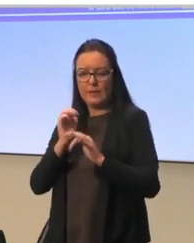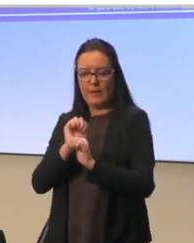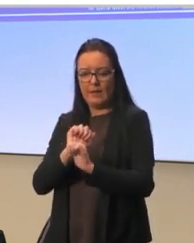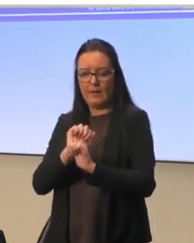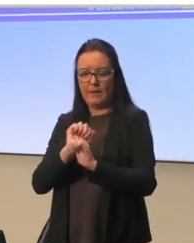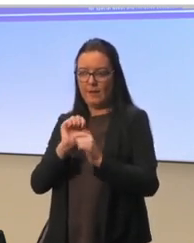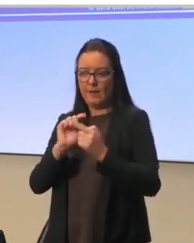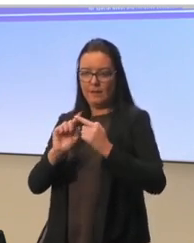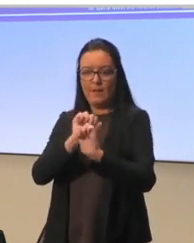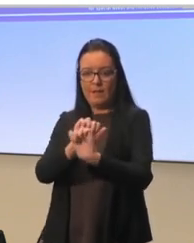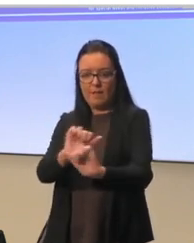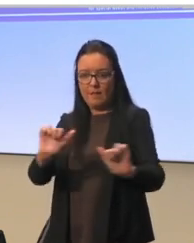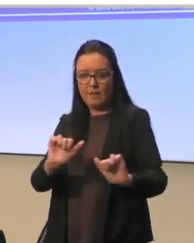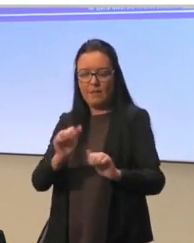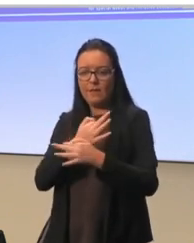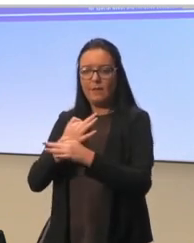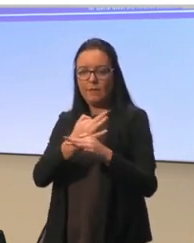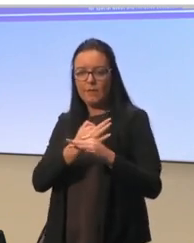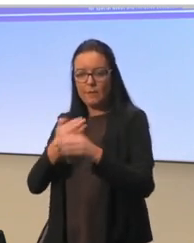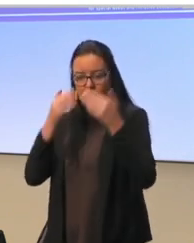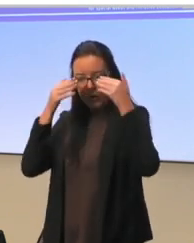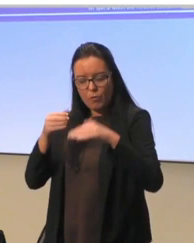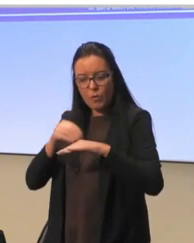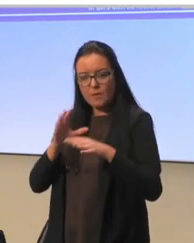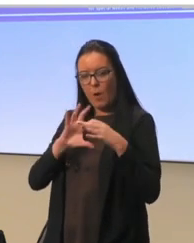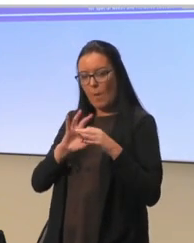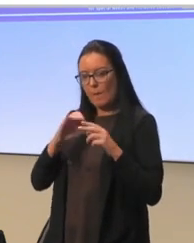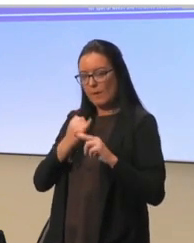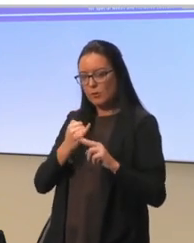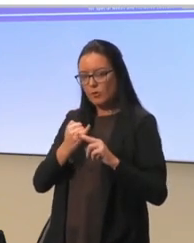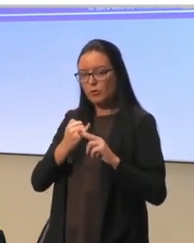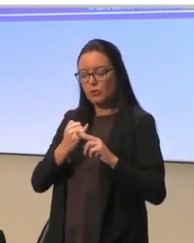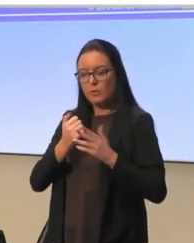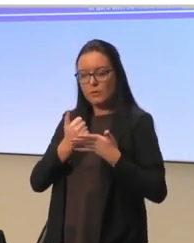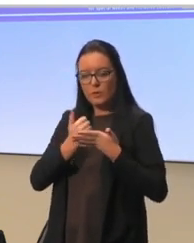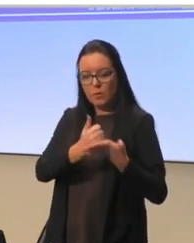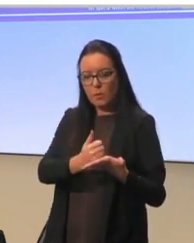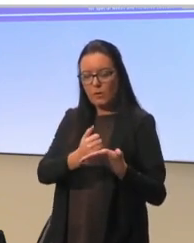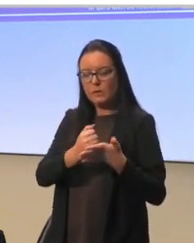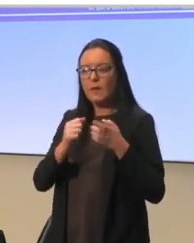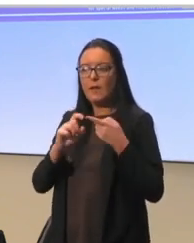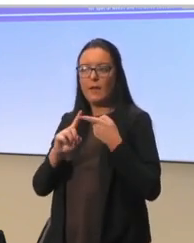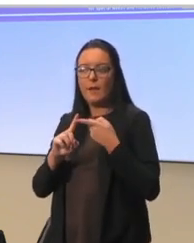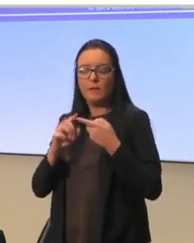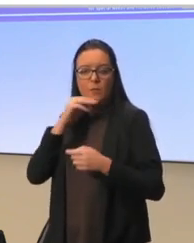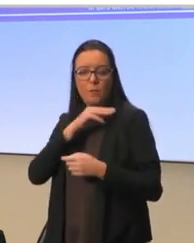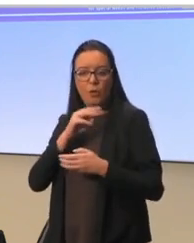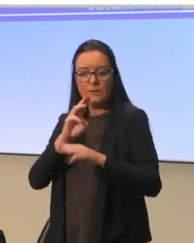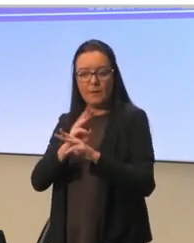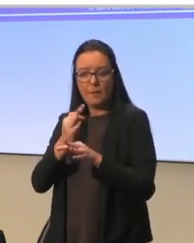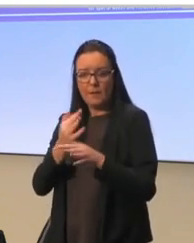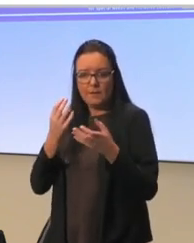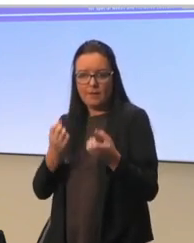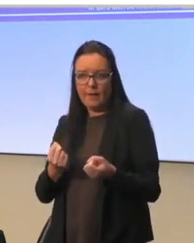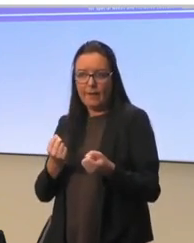Then they also said they focused on the importance of home school liaison support. Then it was important that the parents have a say